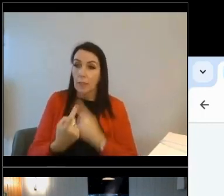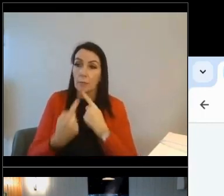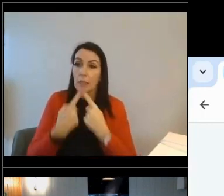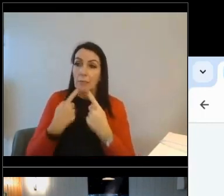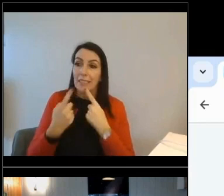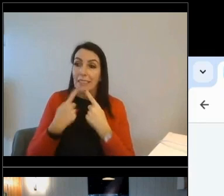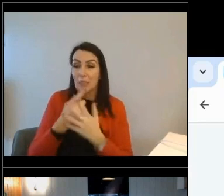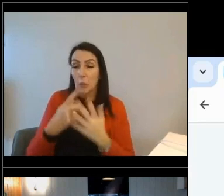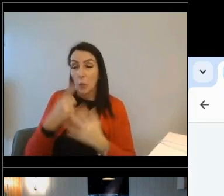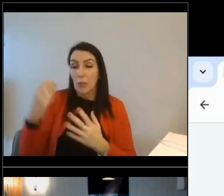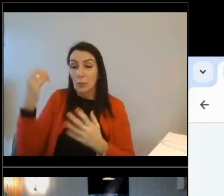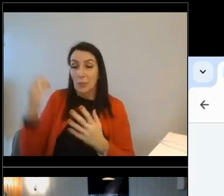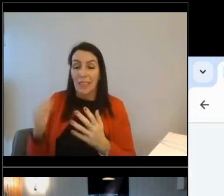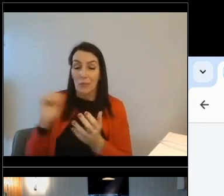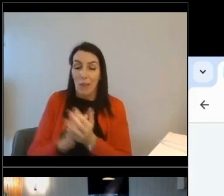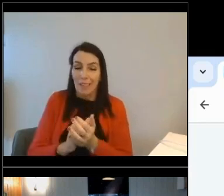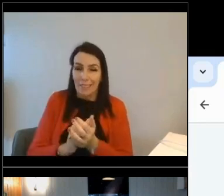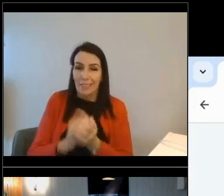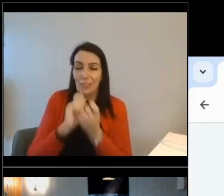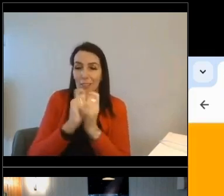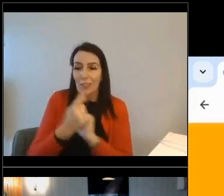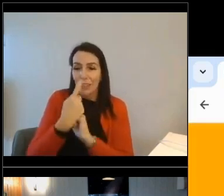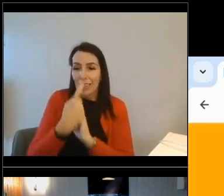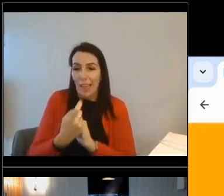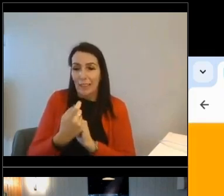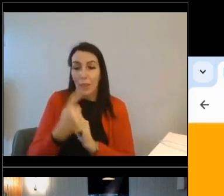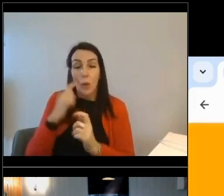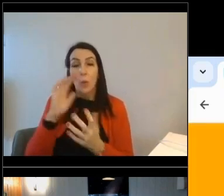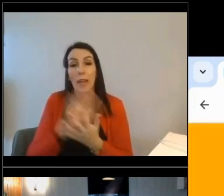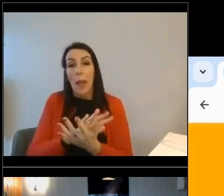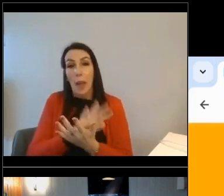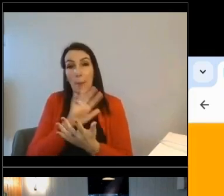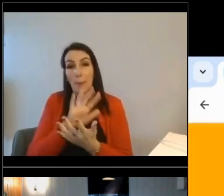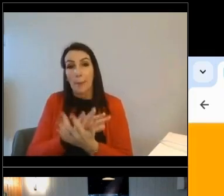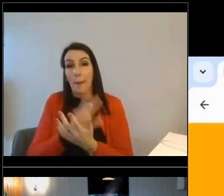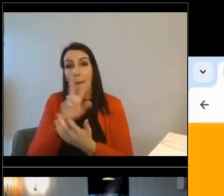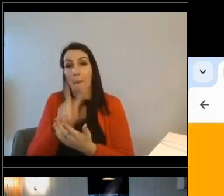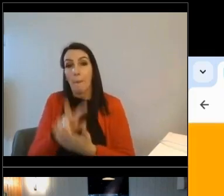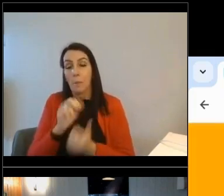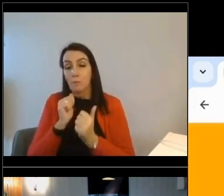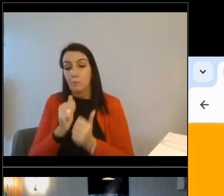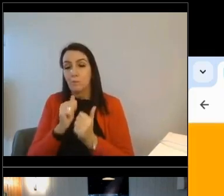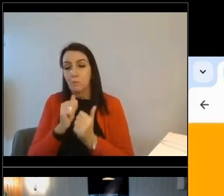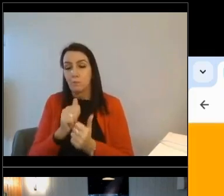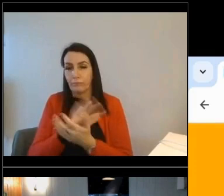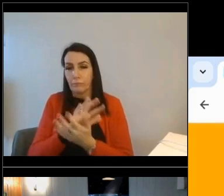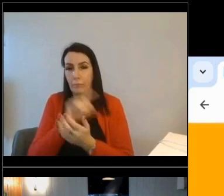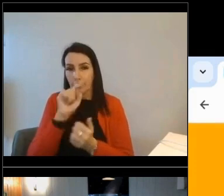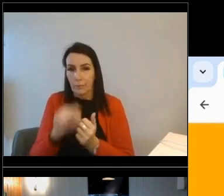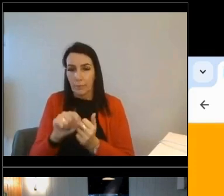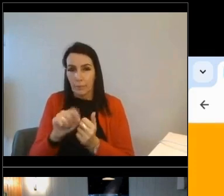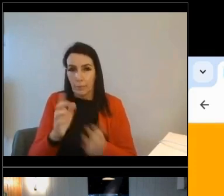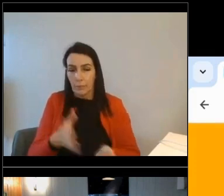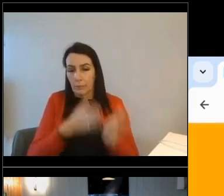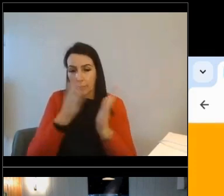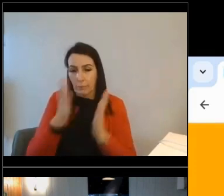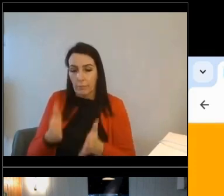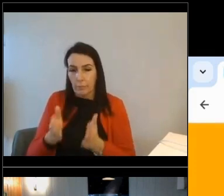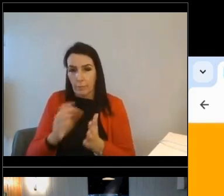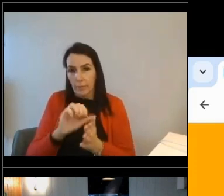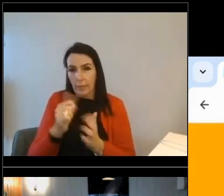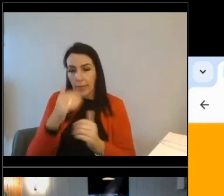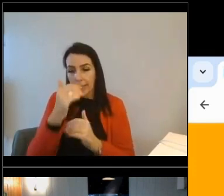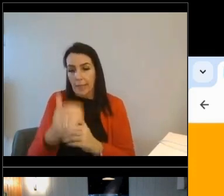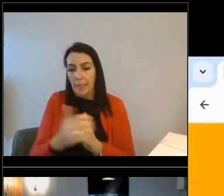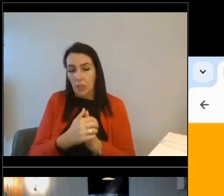accurate. Once we're happy that the home accurately reflects the makeup of the home, we move on to the next section, which